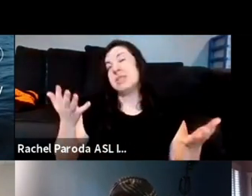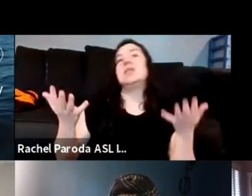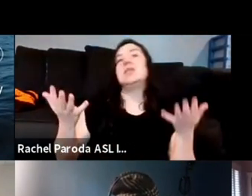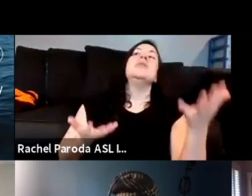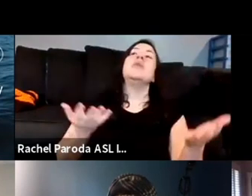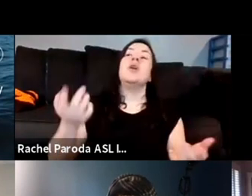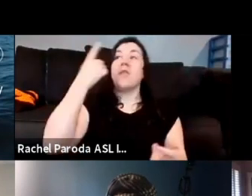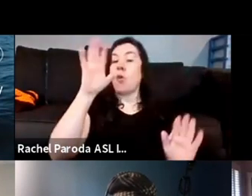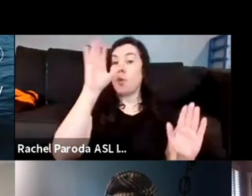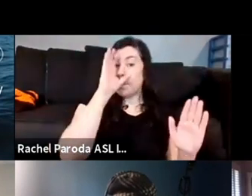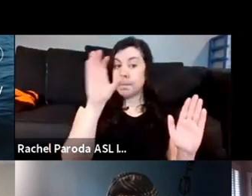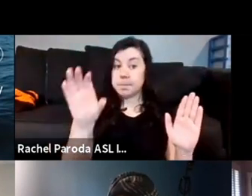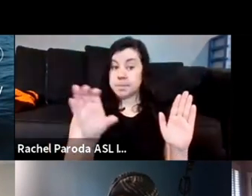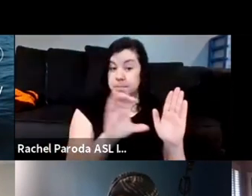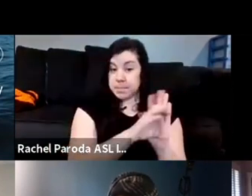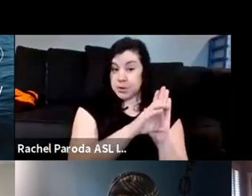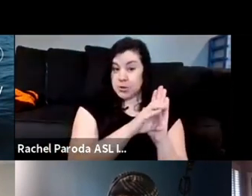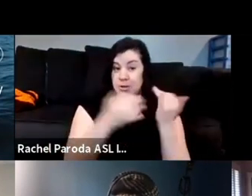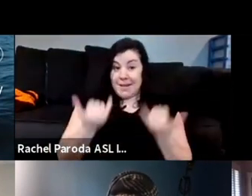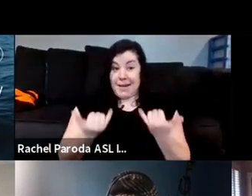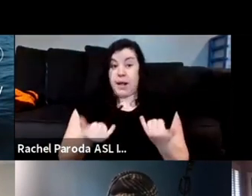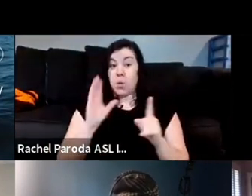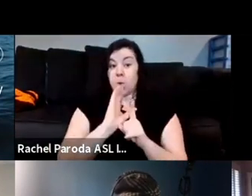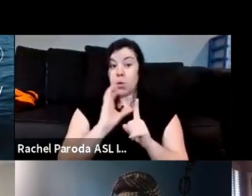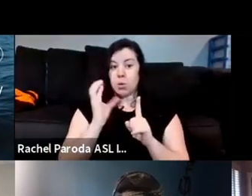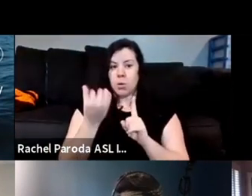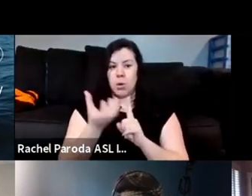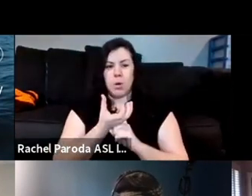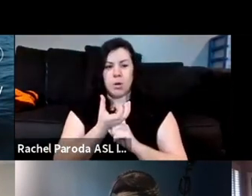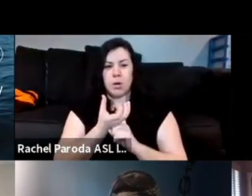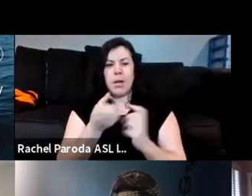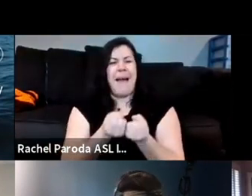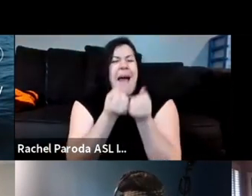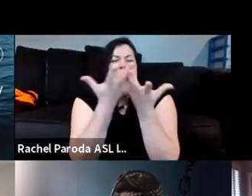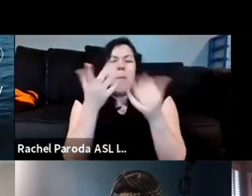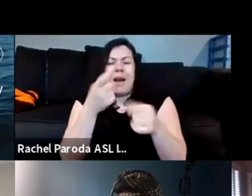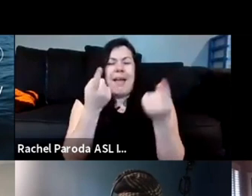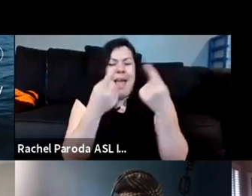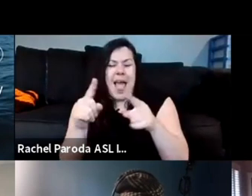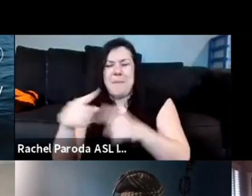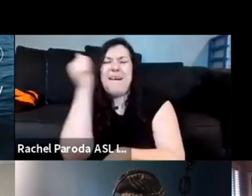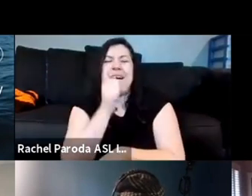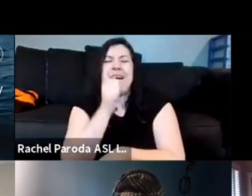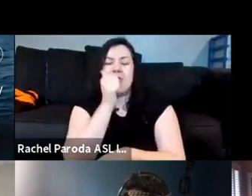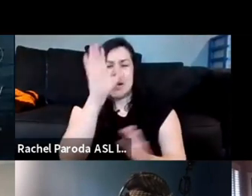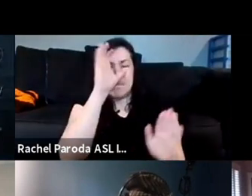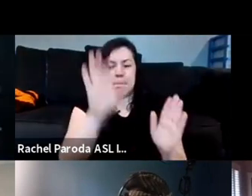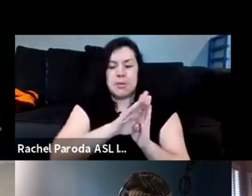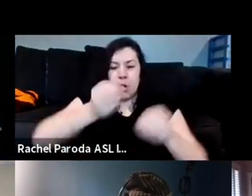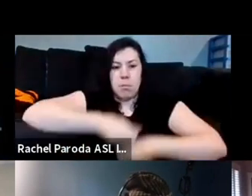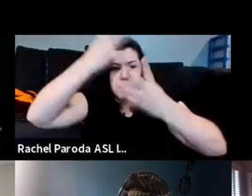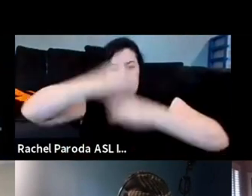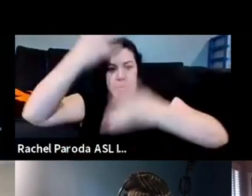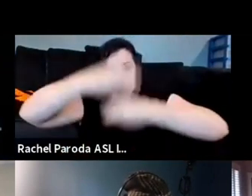comes to imagery and we live in a culture where we how many images are uploaded in that we see and we become numb to those